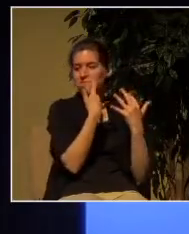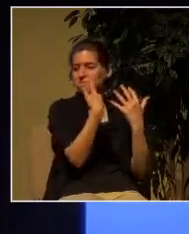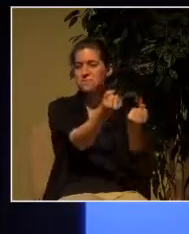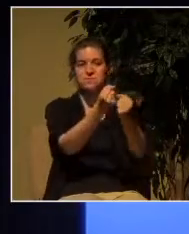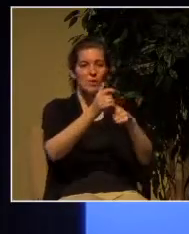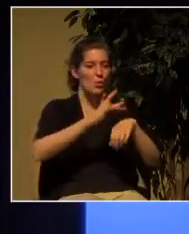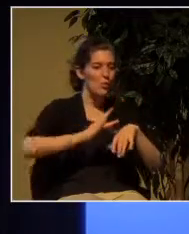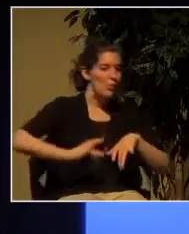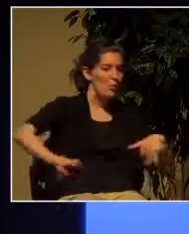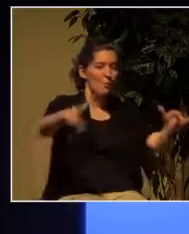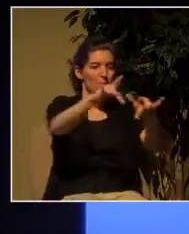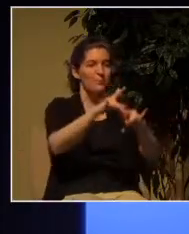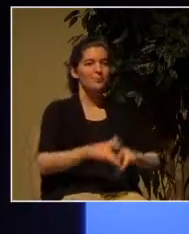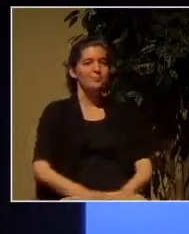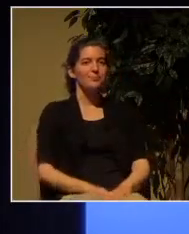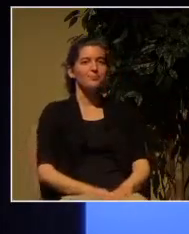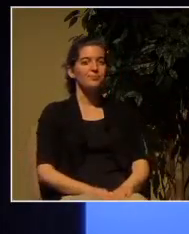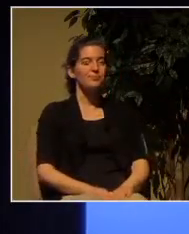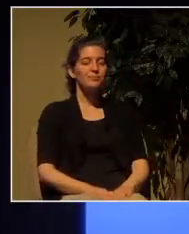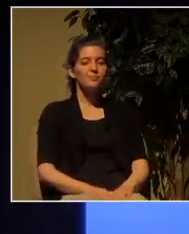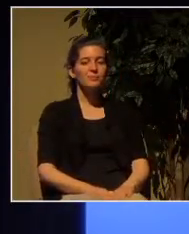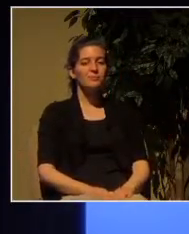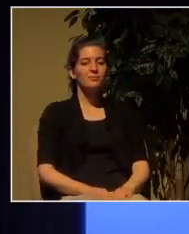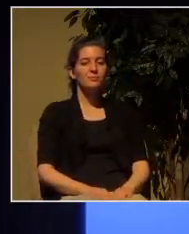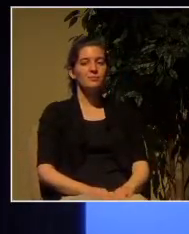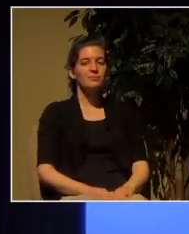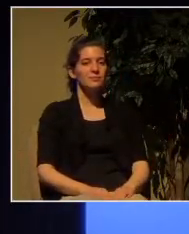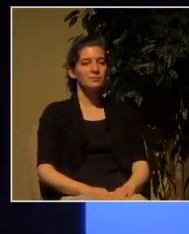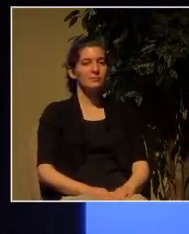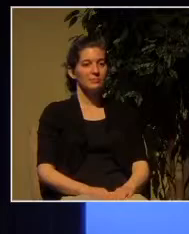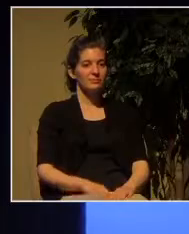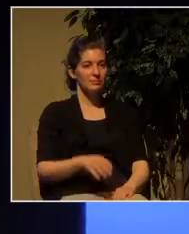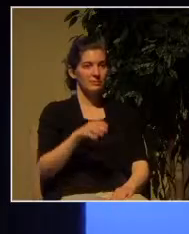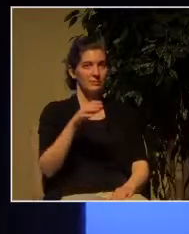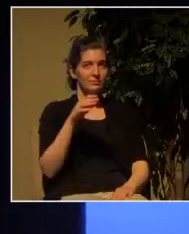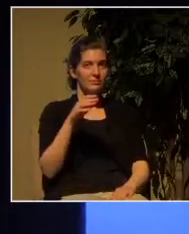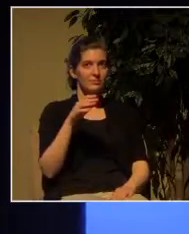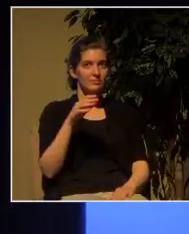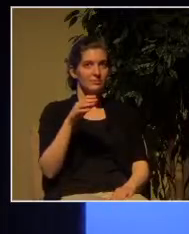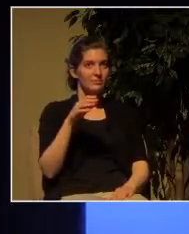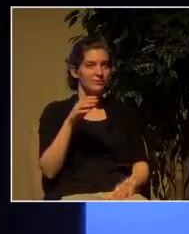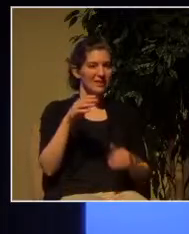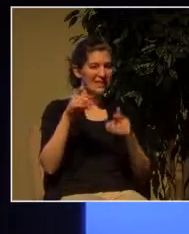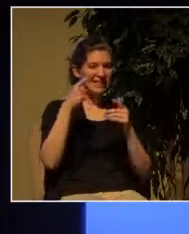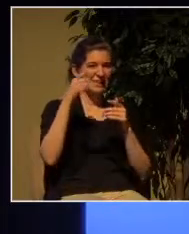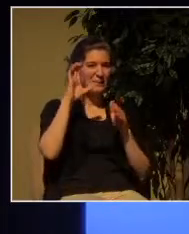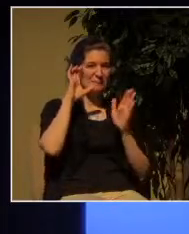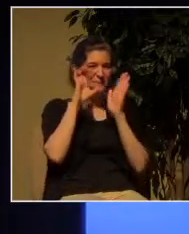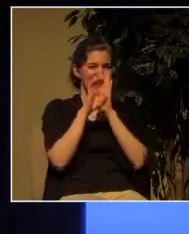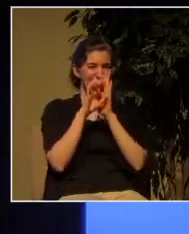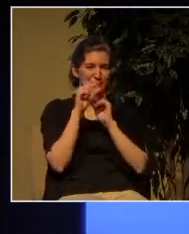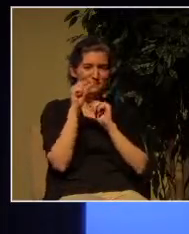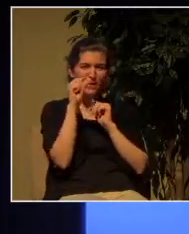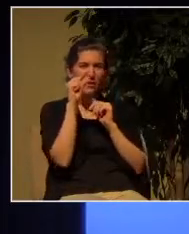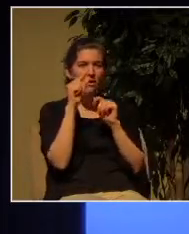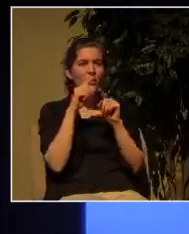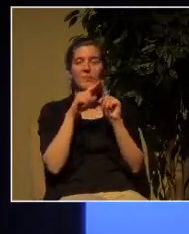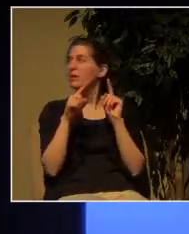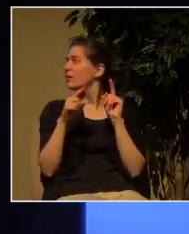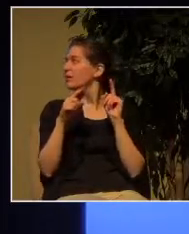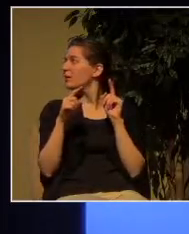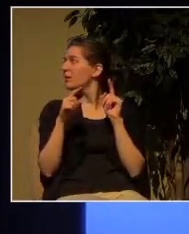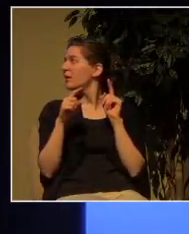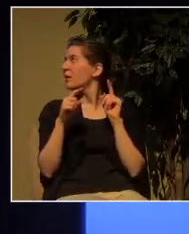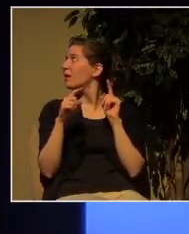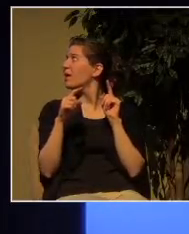be laid bare and there's no way that you'll be able to see that from your distance but up here maybe you've got